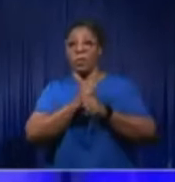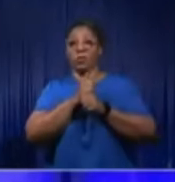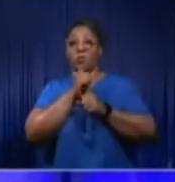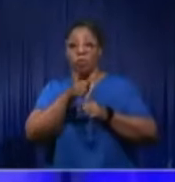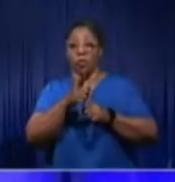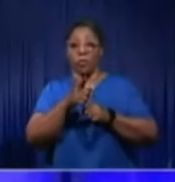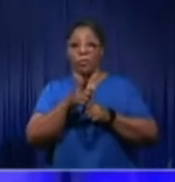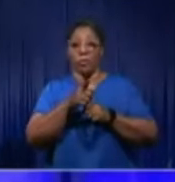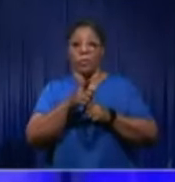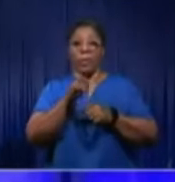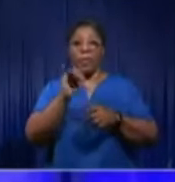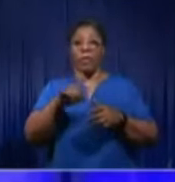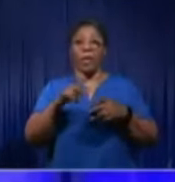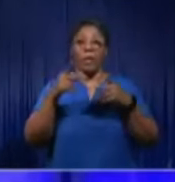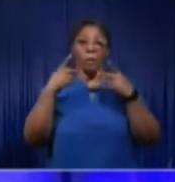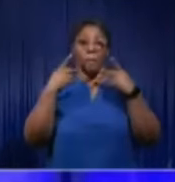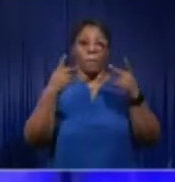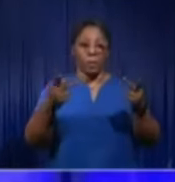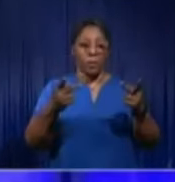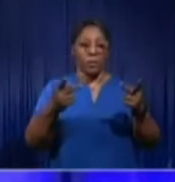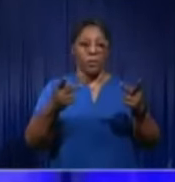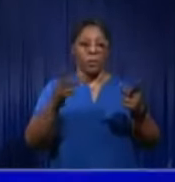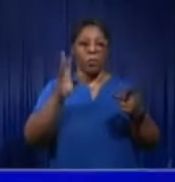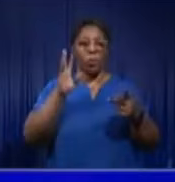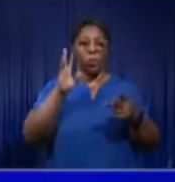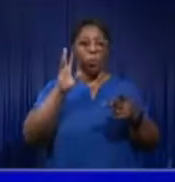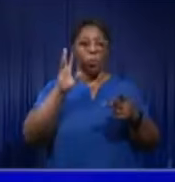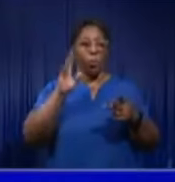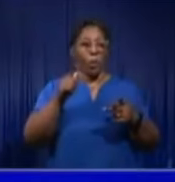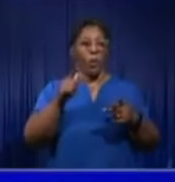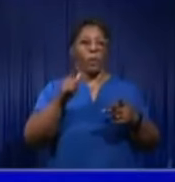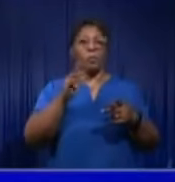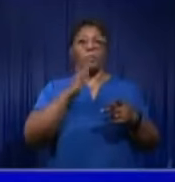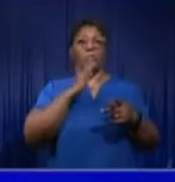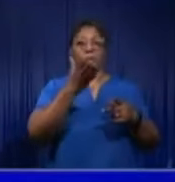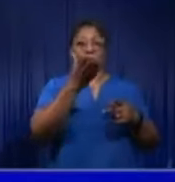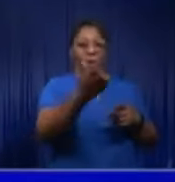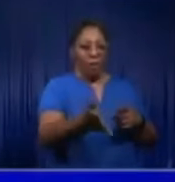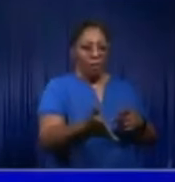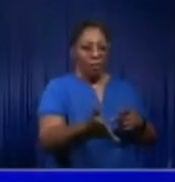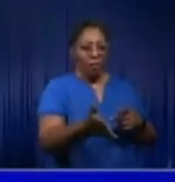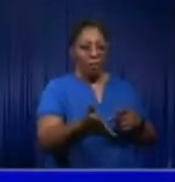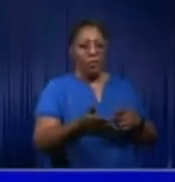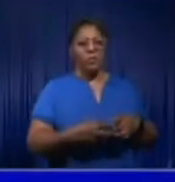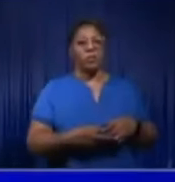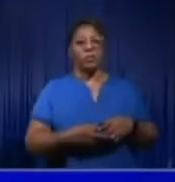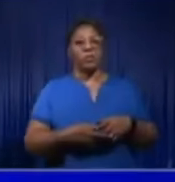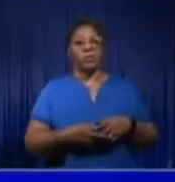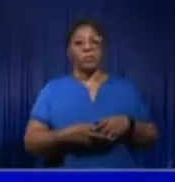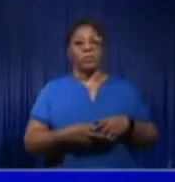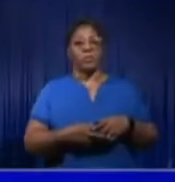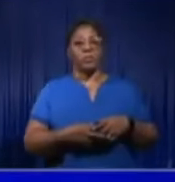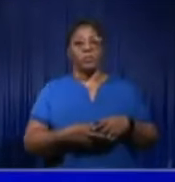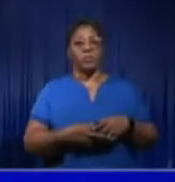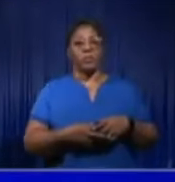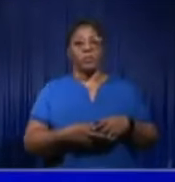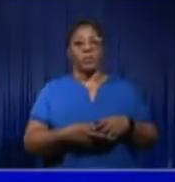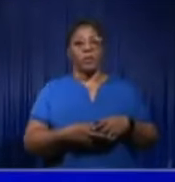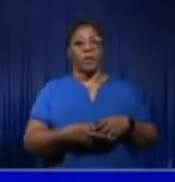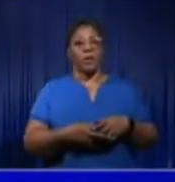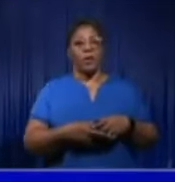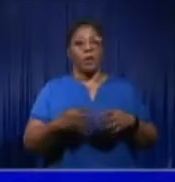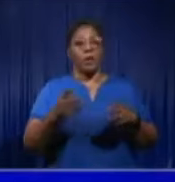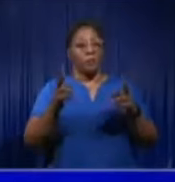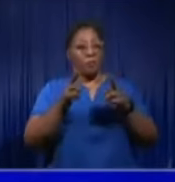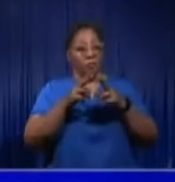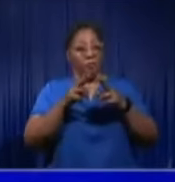we do. And so, they will be at the table to have oversight about how we apportion things, and that is critical as per the